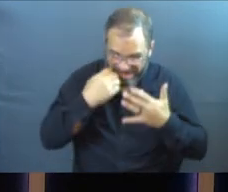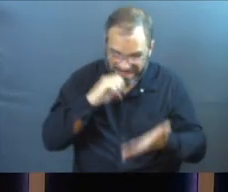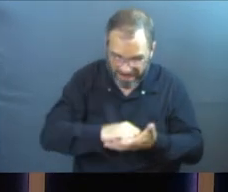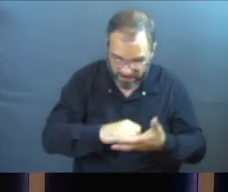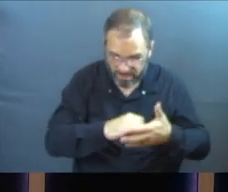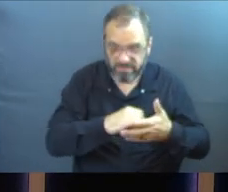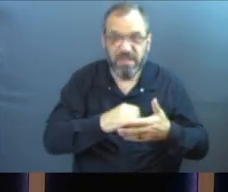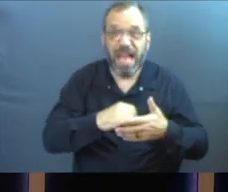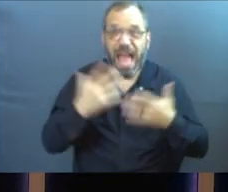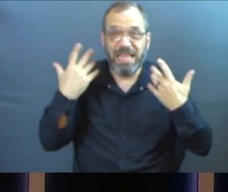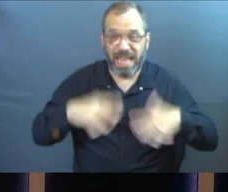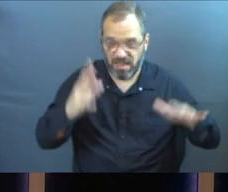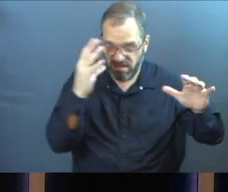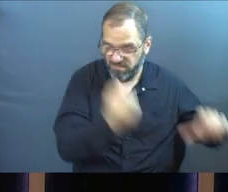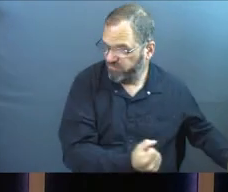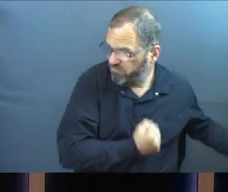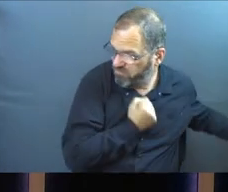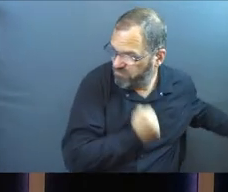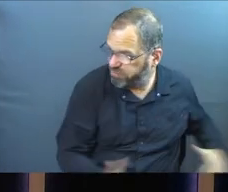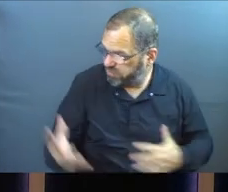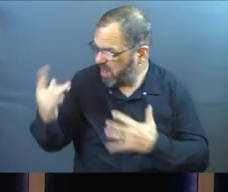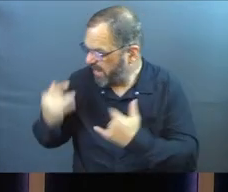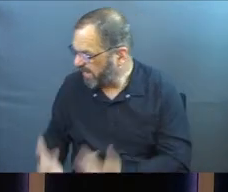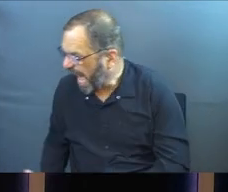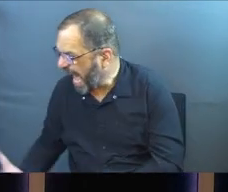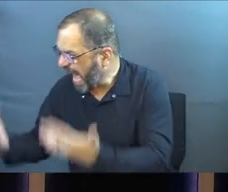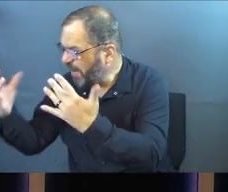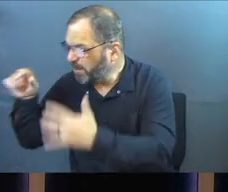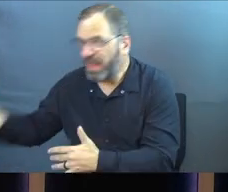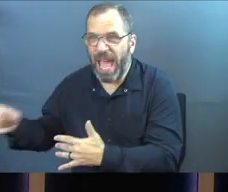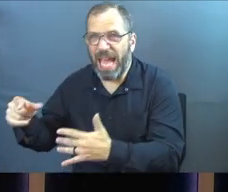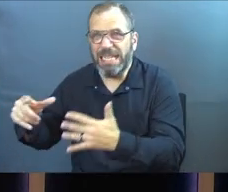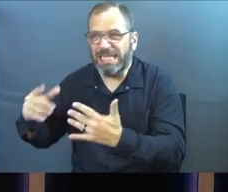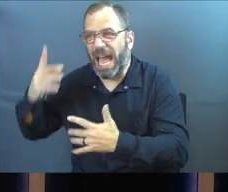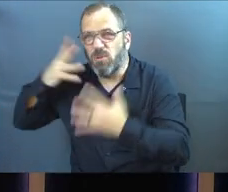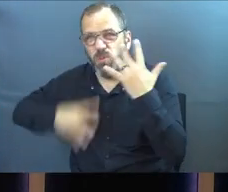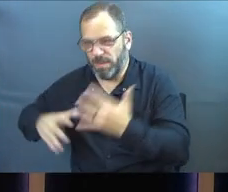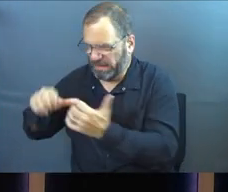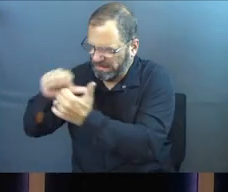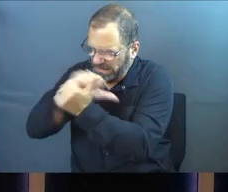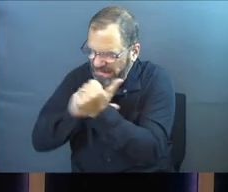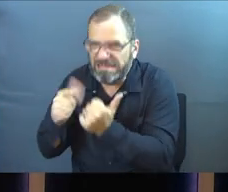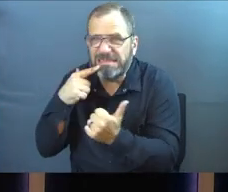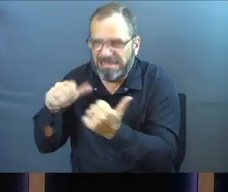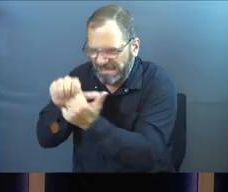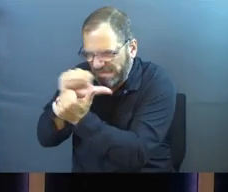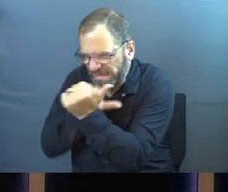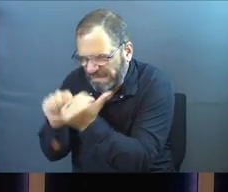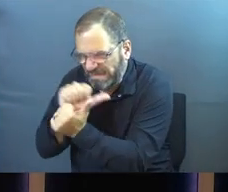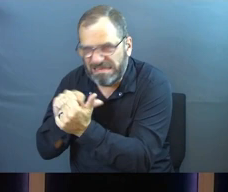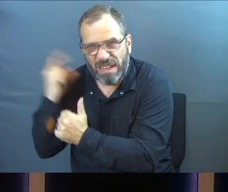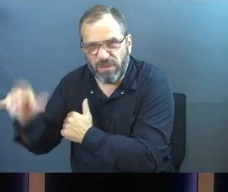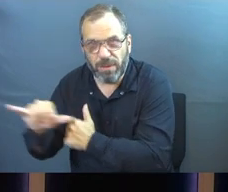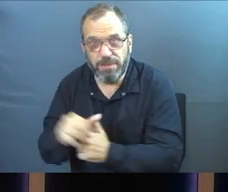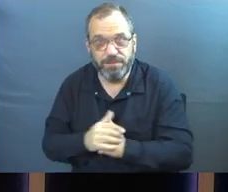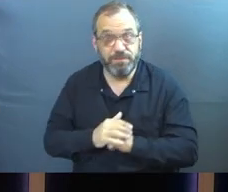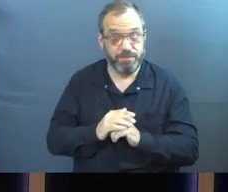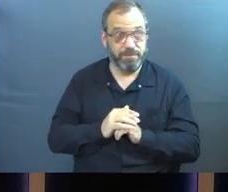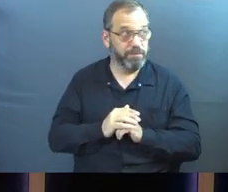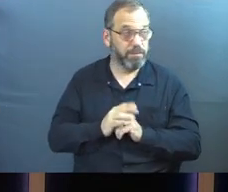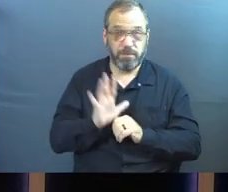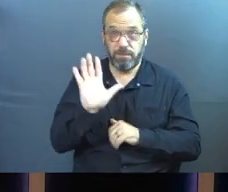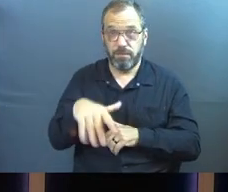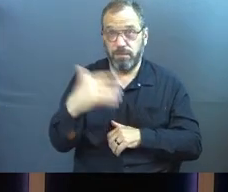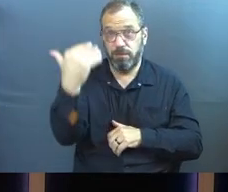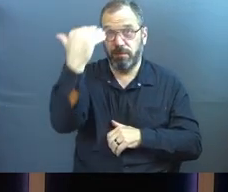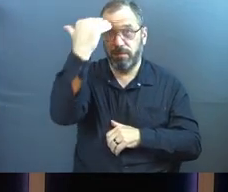and the angels will throw them into the fiery furnace where there will be weeping and gnashing of teeth. Can we just acknowledge right